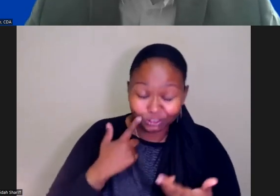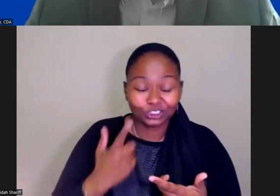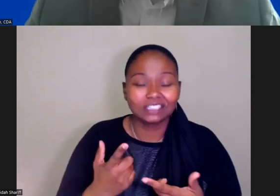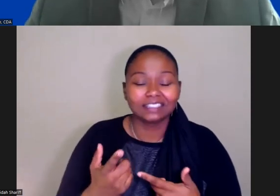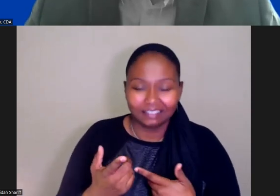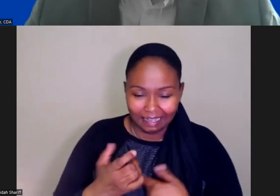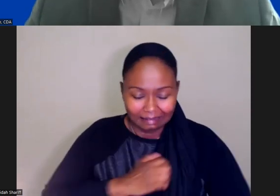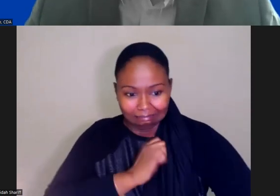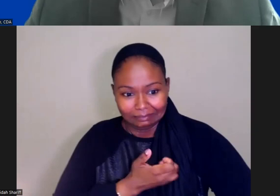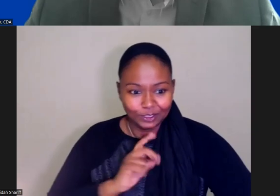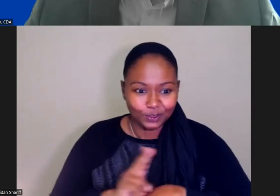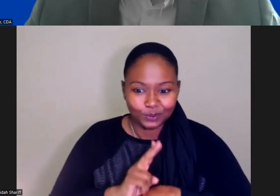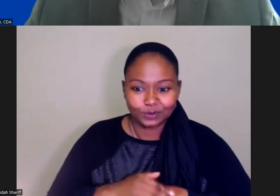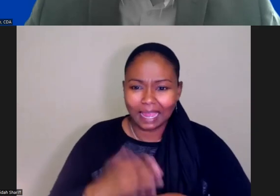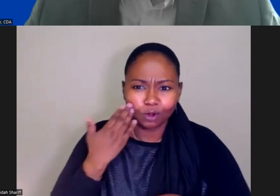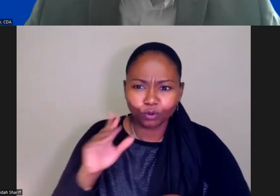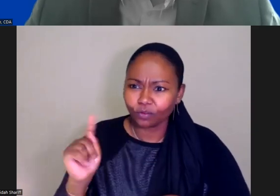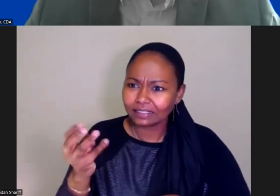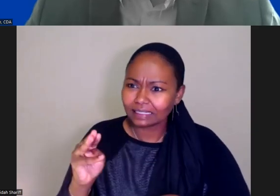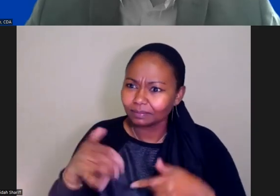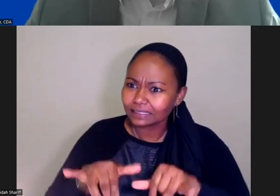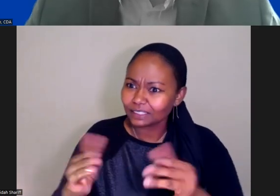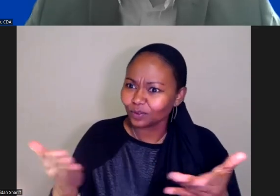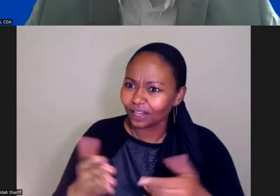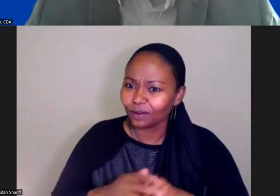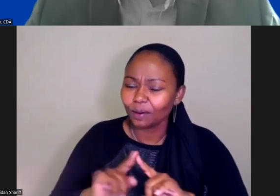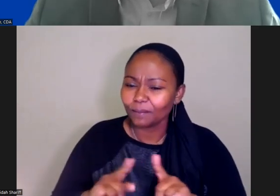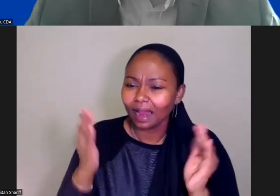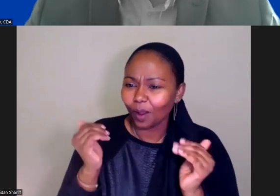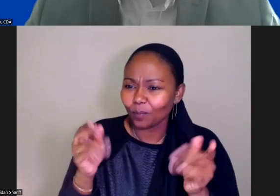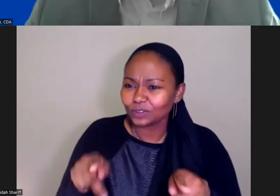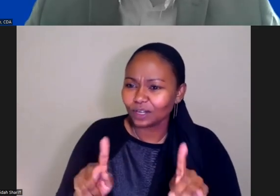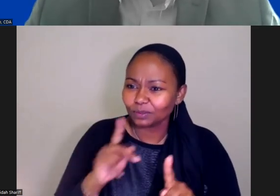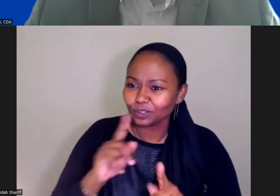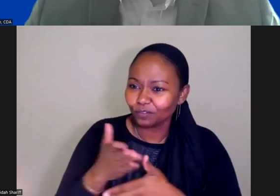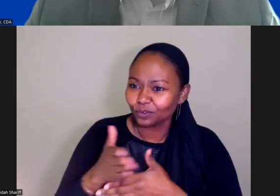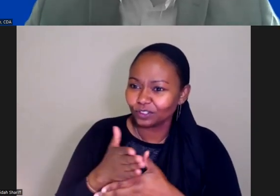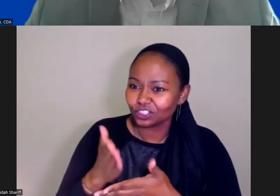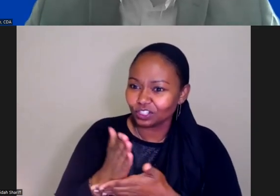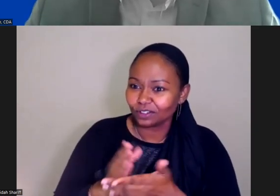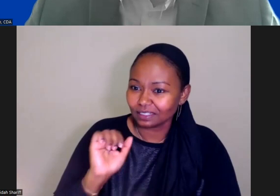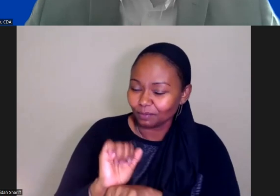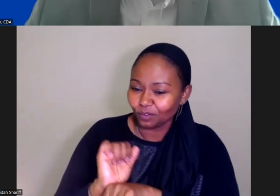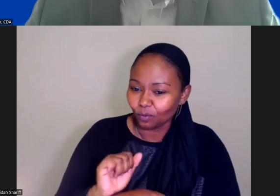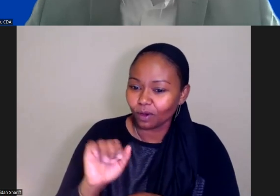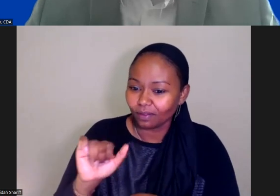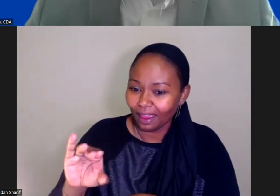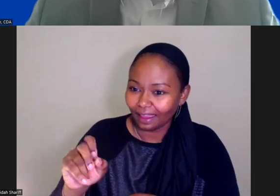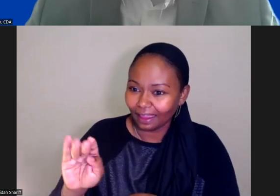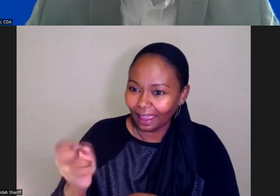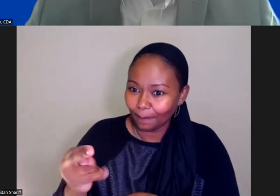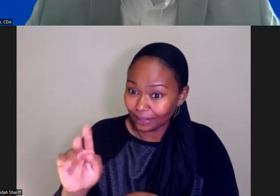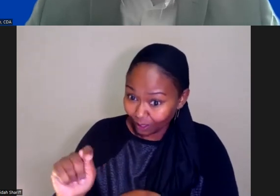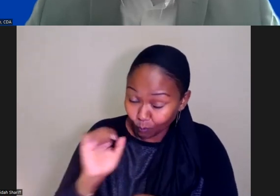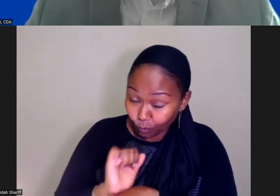you know, I don't know if Kim is still here, but I hope there's an opportunity for you to share some of this work with that cabinet working group. Because I think other